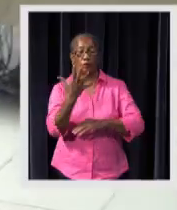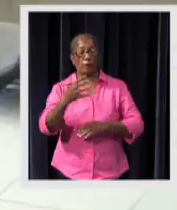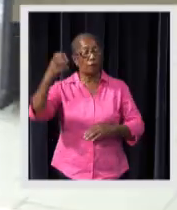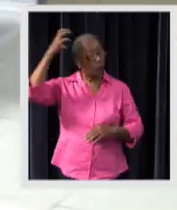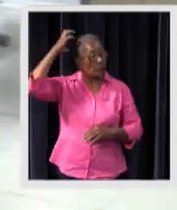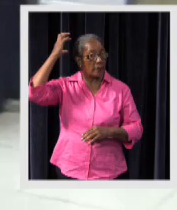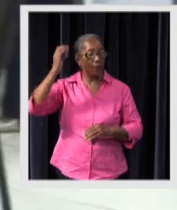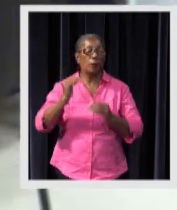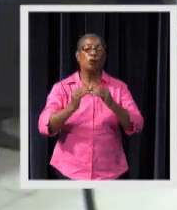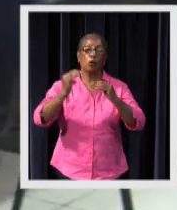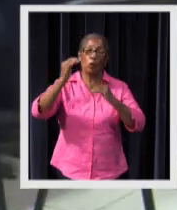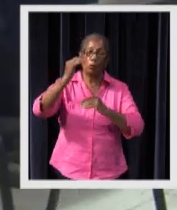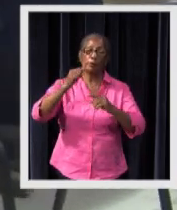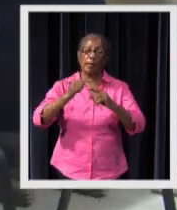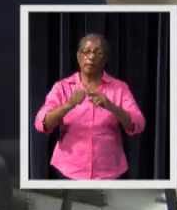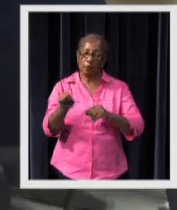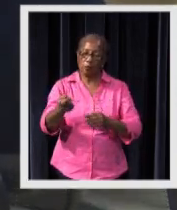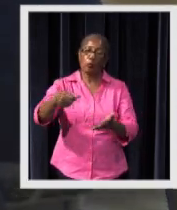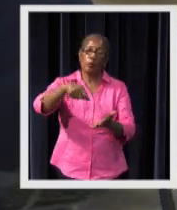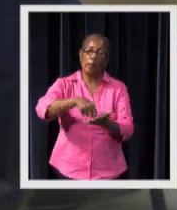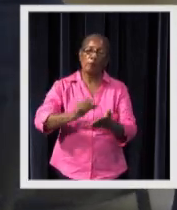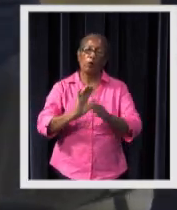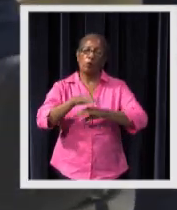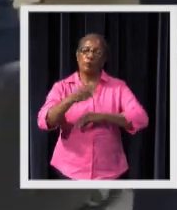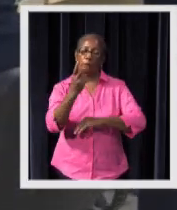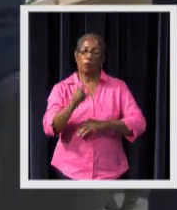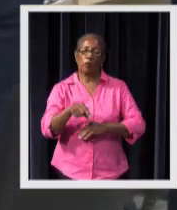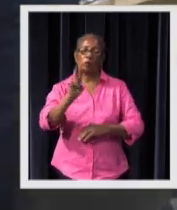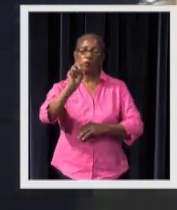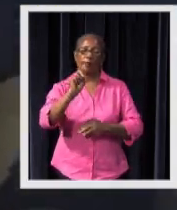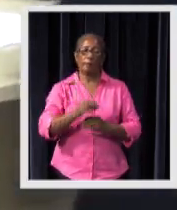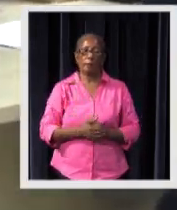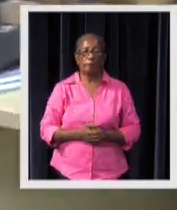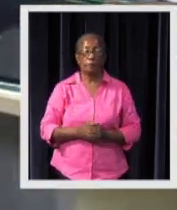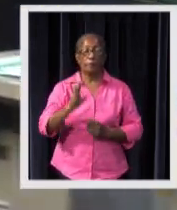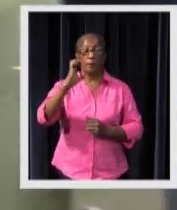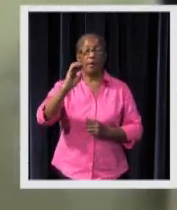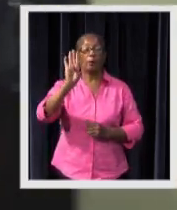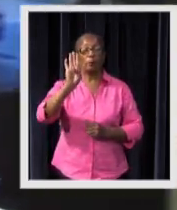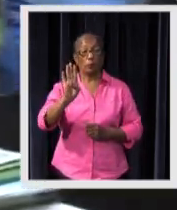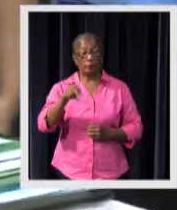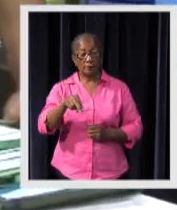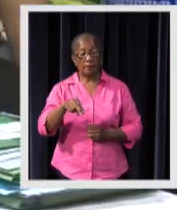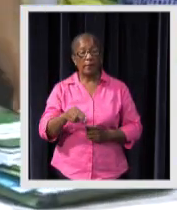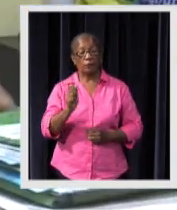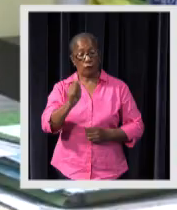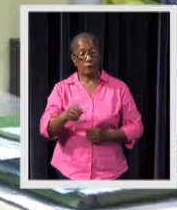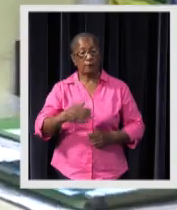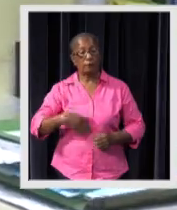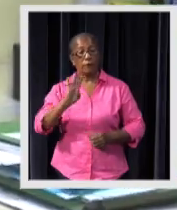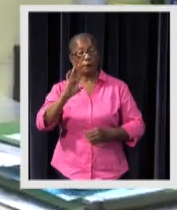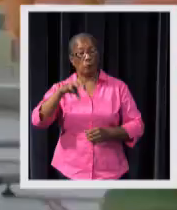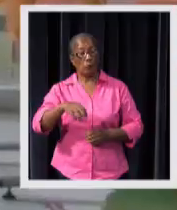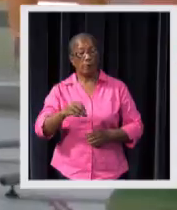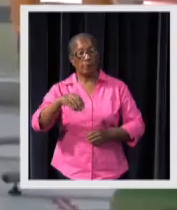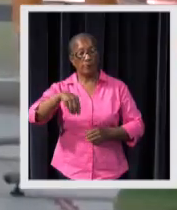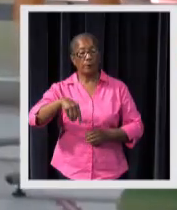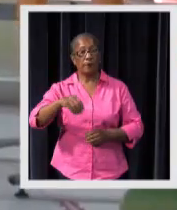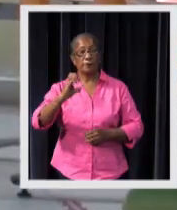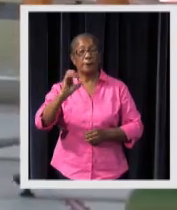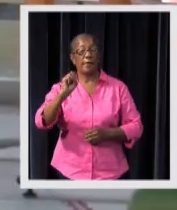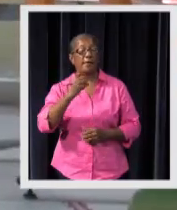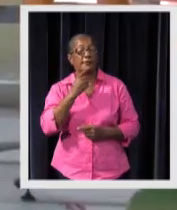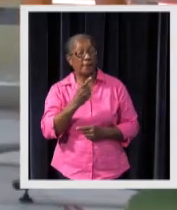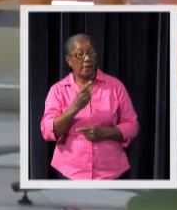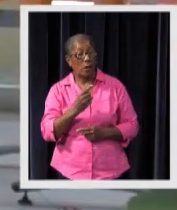management on five points, including the amount of the allowance for 2020. Brondenstein says she